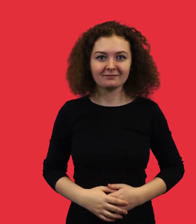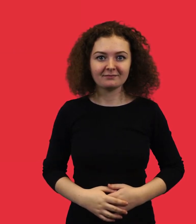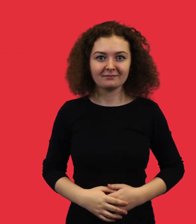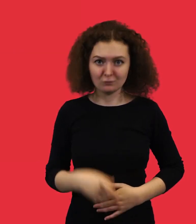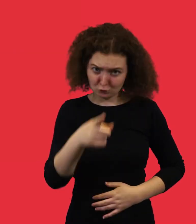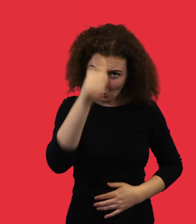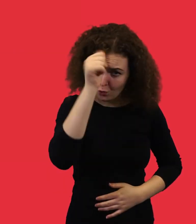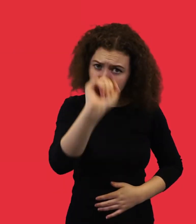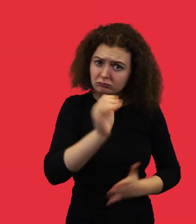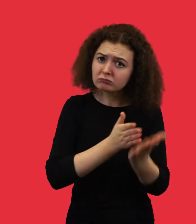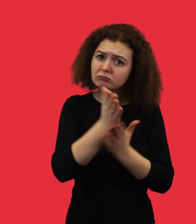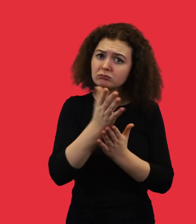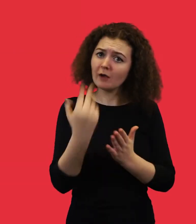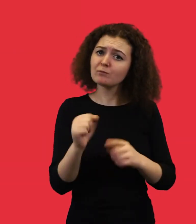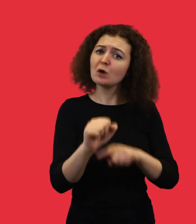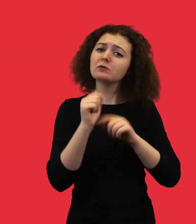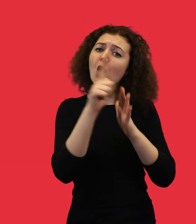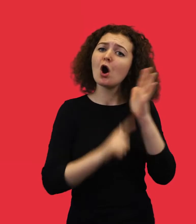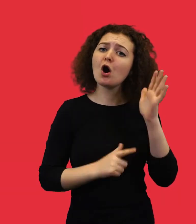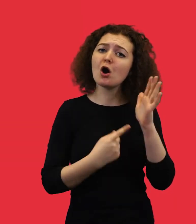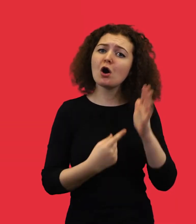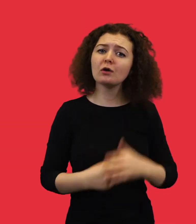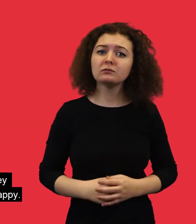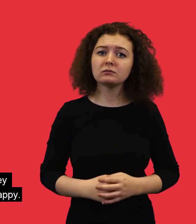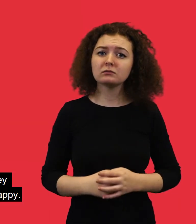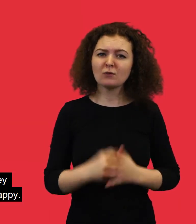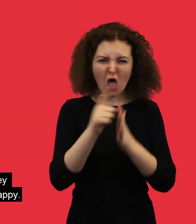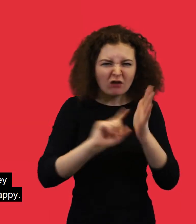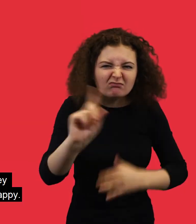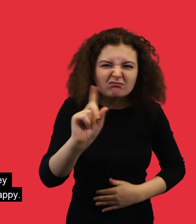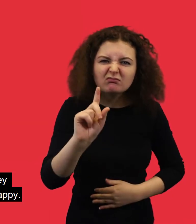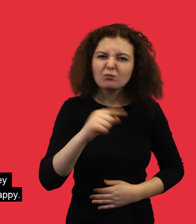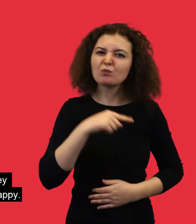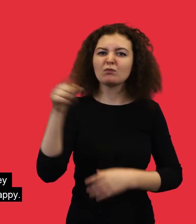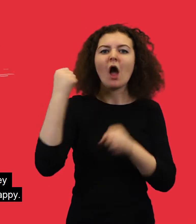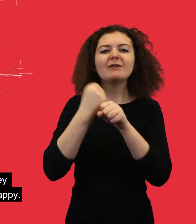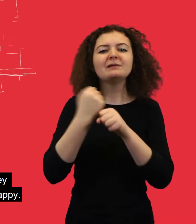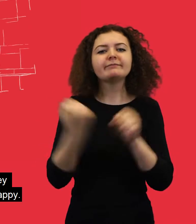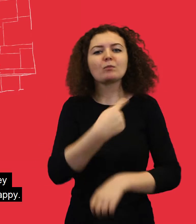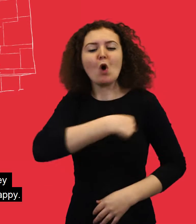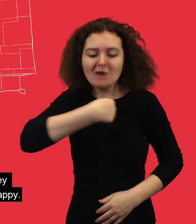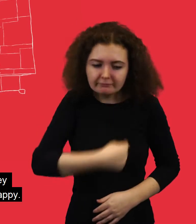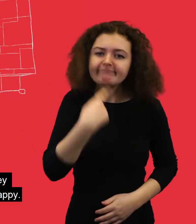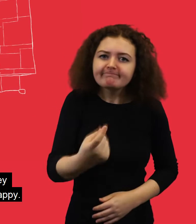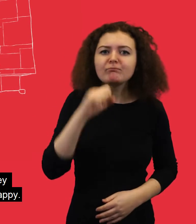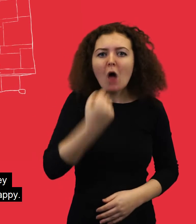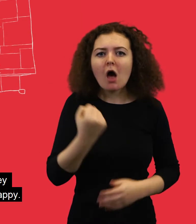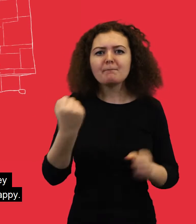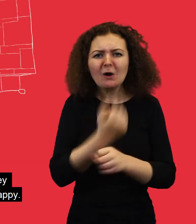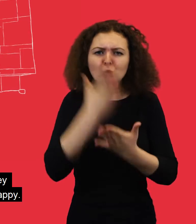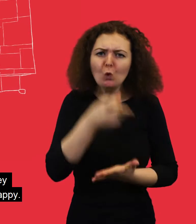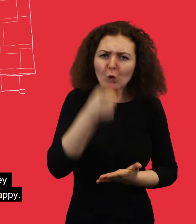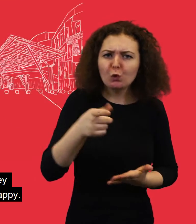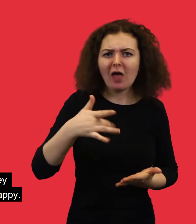Did you know that your rights are protected by laws? The laws are promises made by the government that say that they will make sure